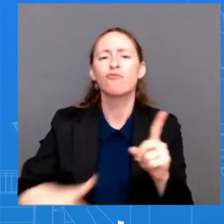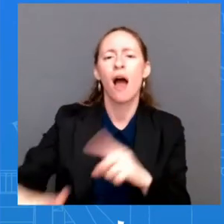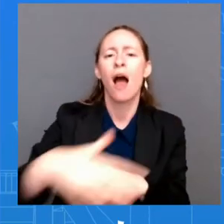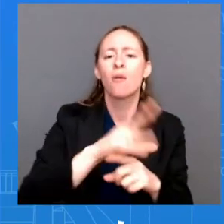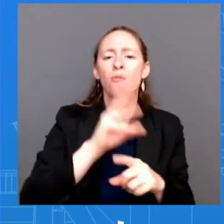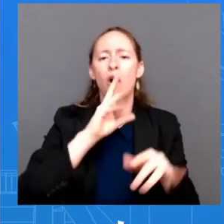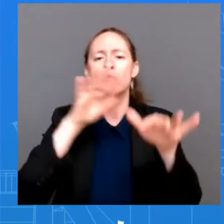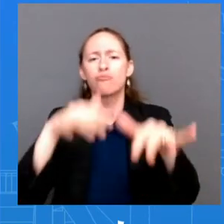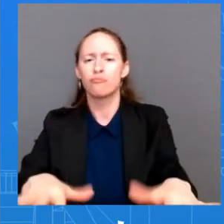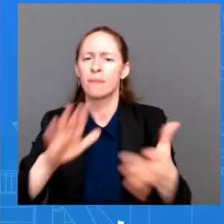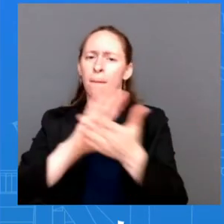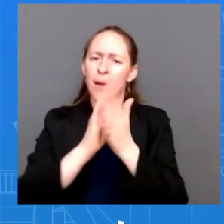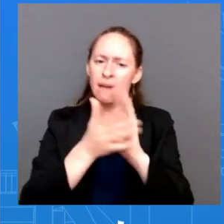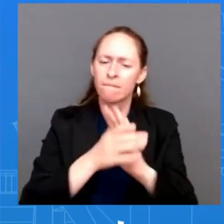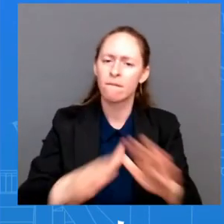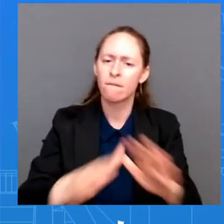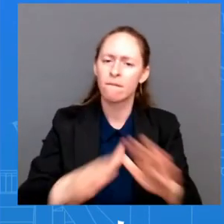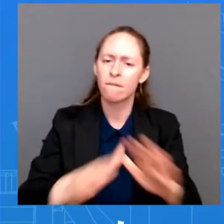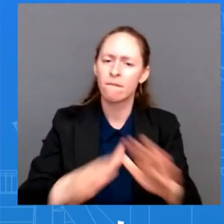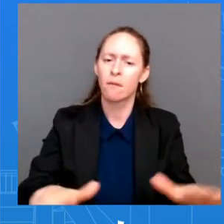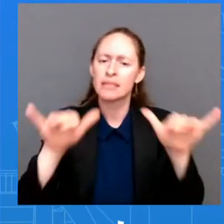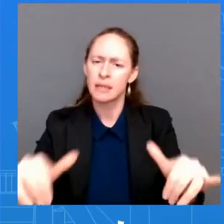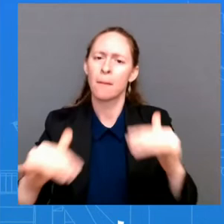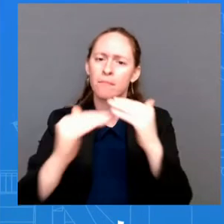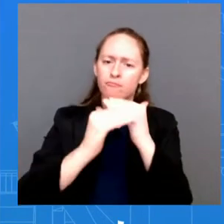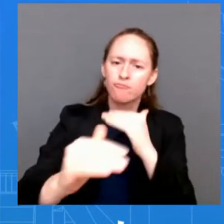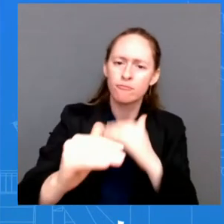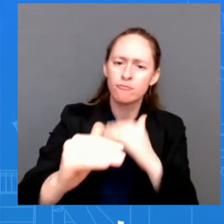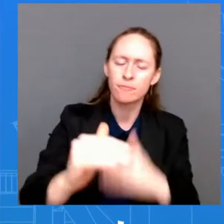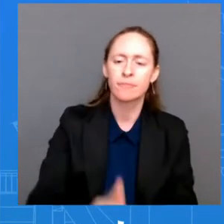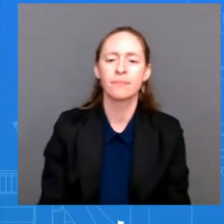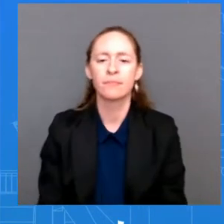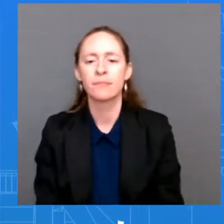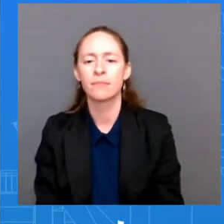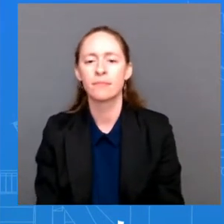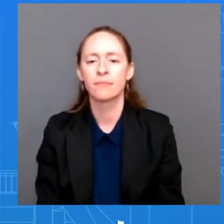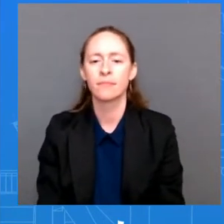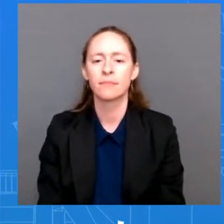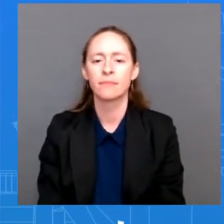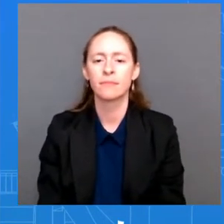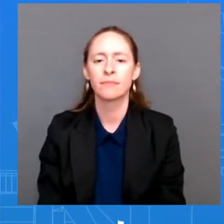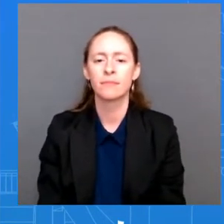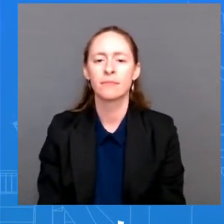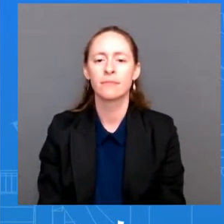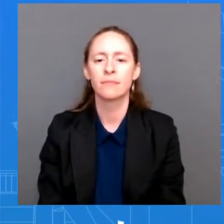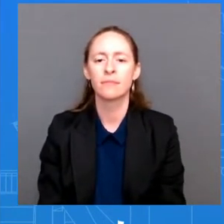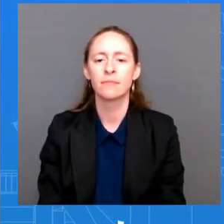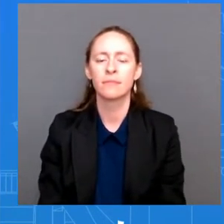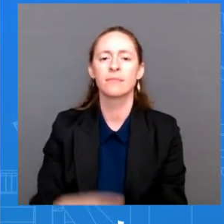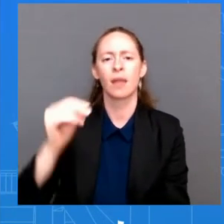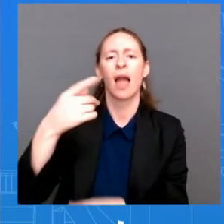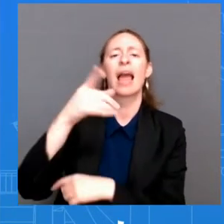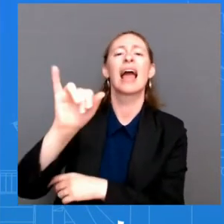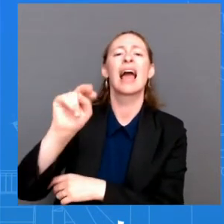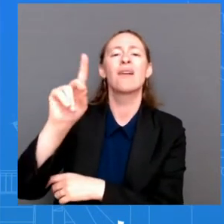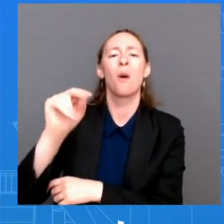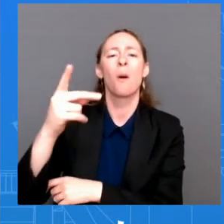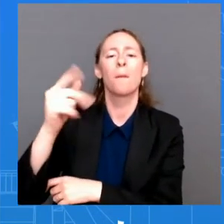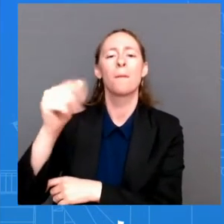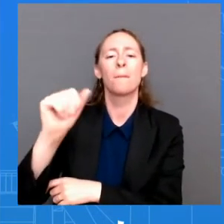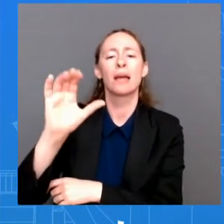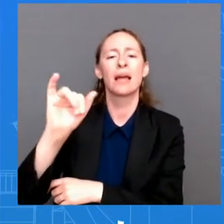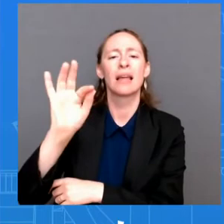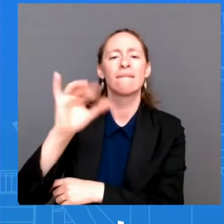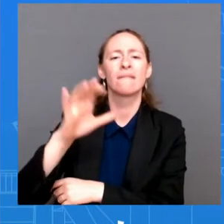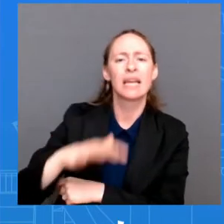and open Indo-Pacific. And we're still going to seek to maintain lines of communication with Beijing. All of that is important.